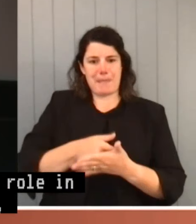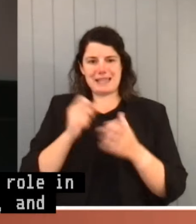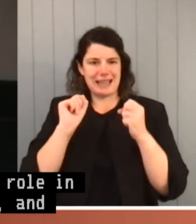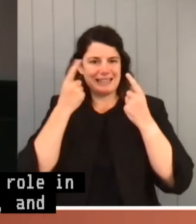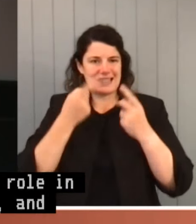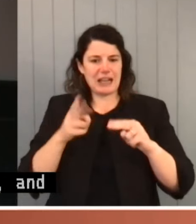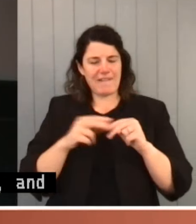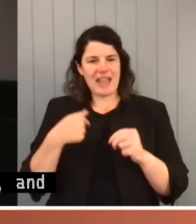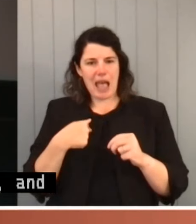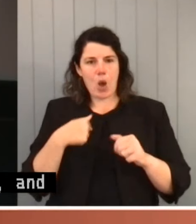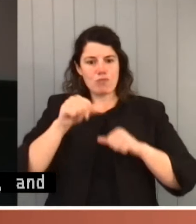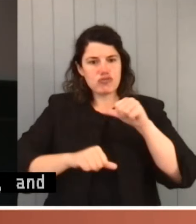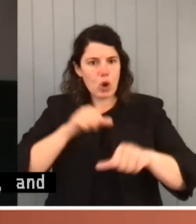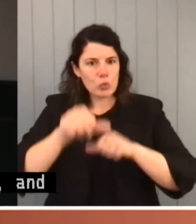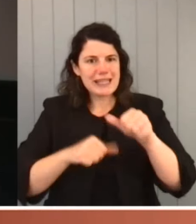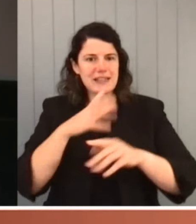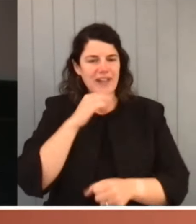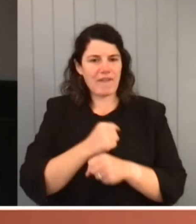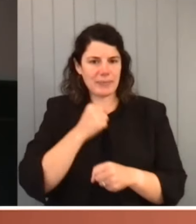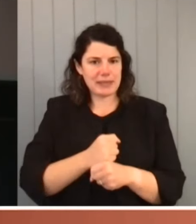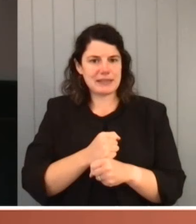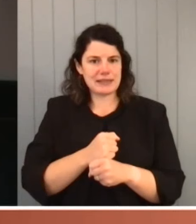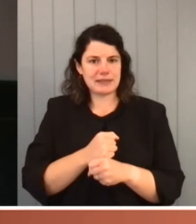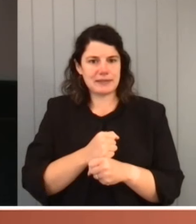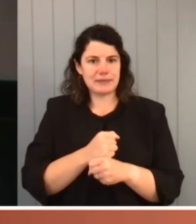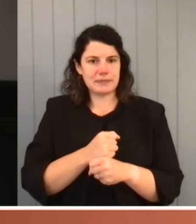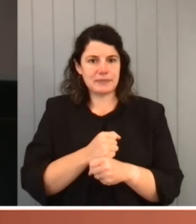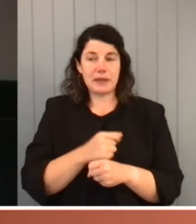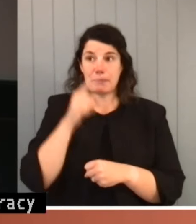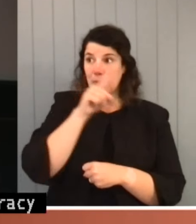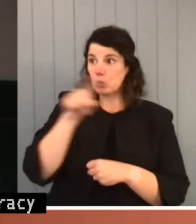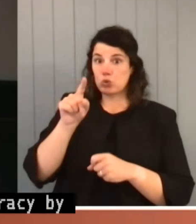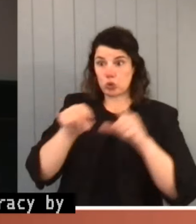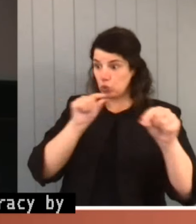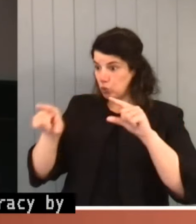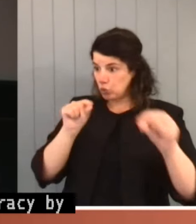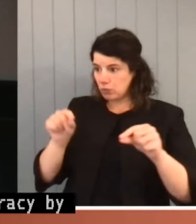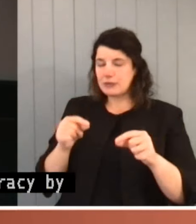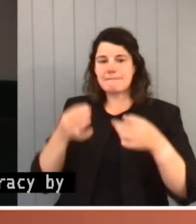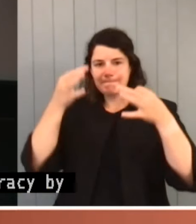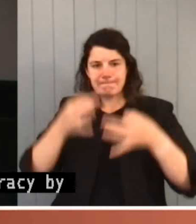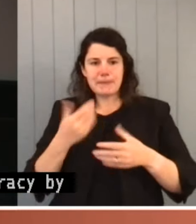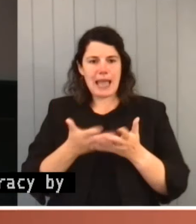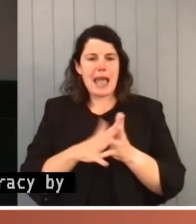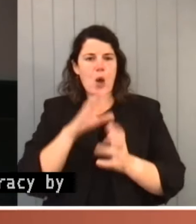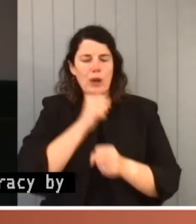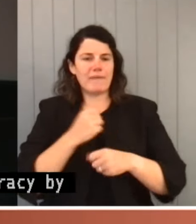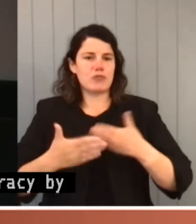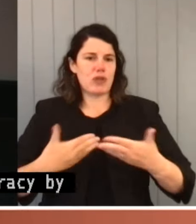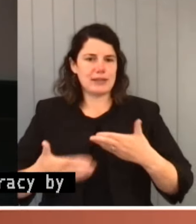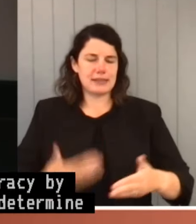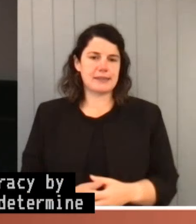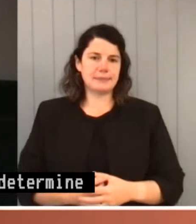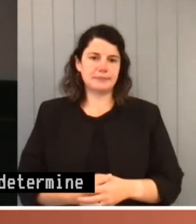democracy by the people whose choices determine its government. When it comes